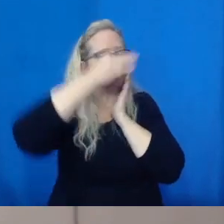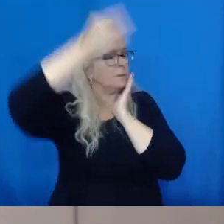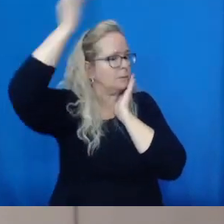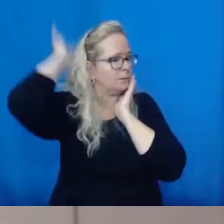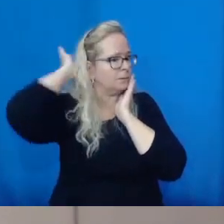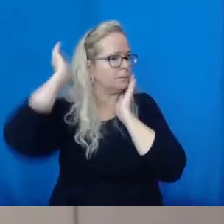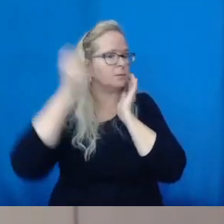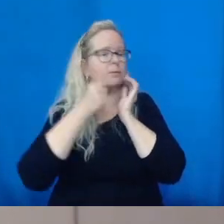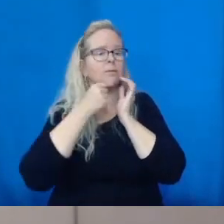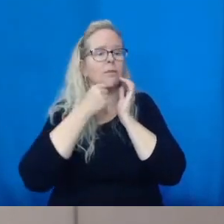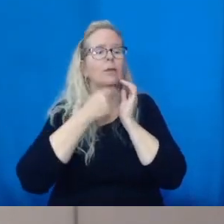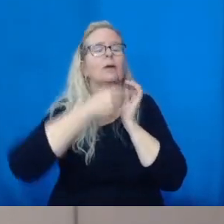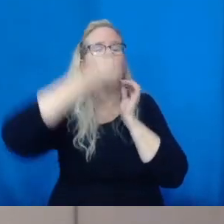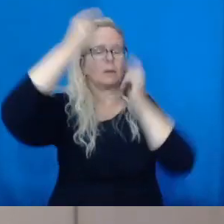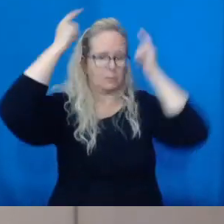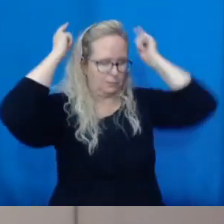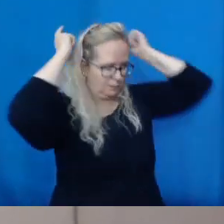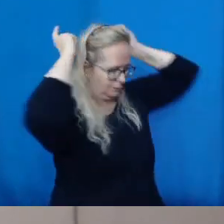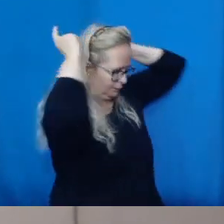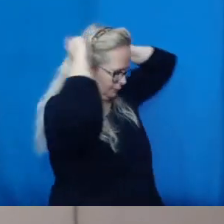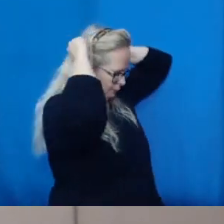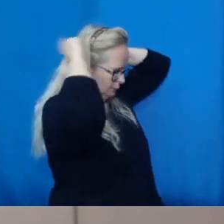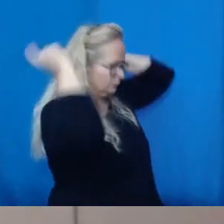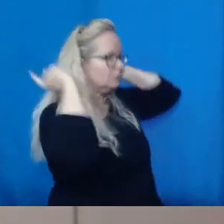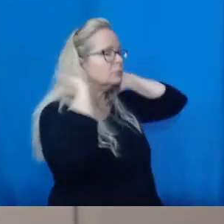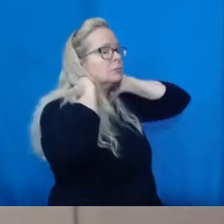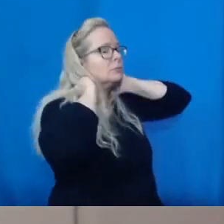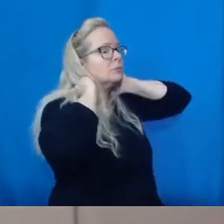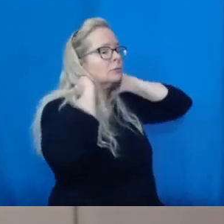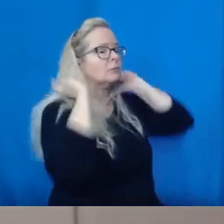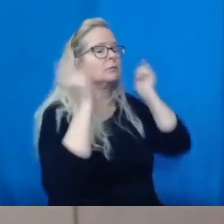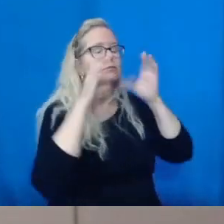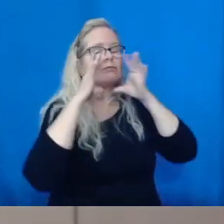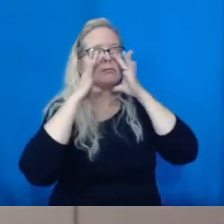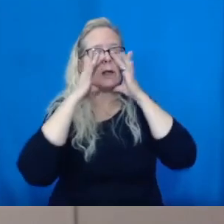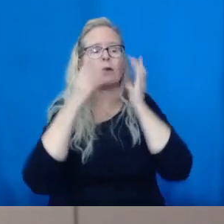I'm going to pull it down and up, press that down here.